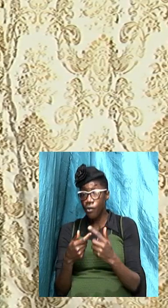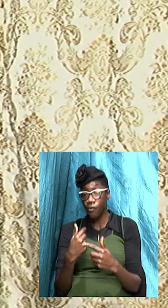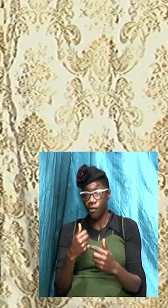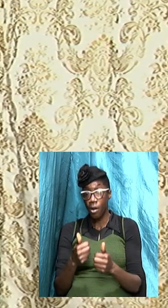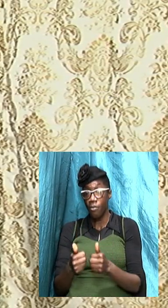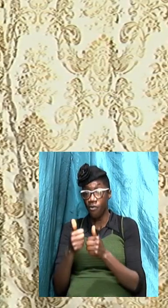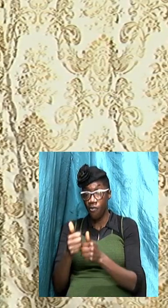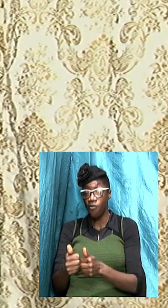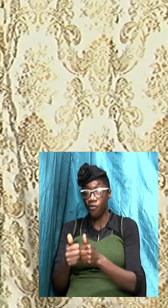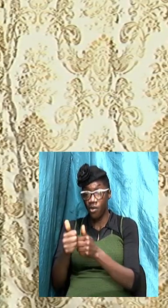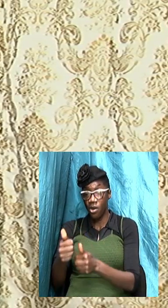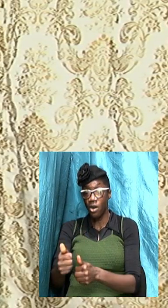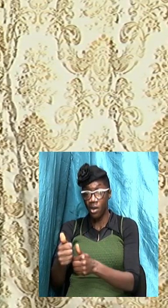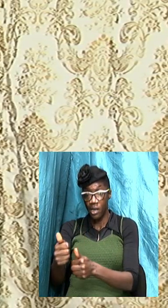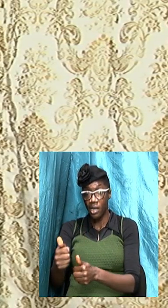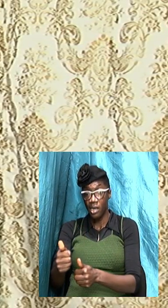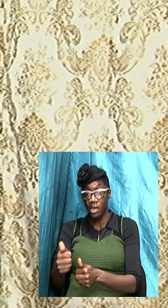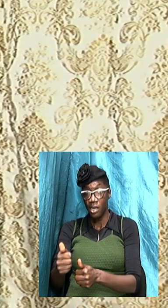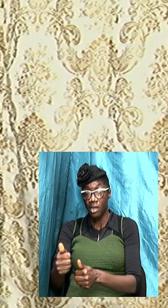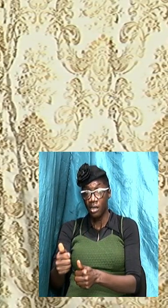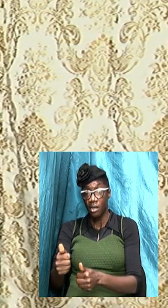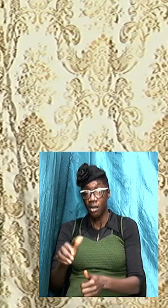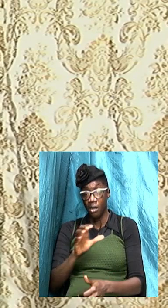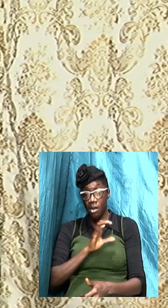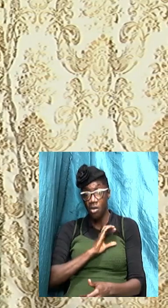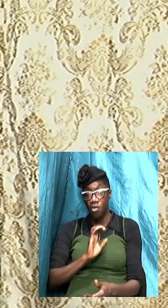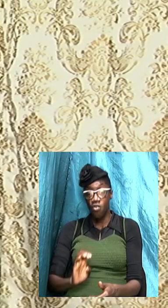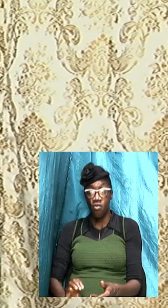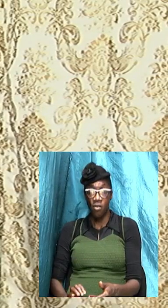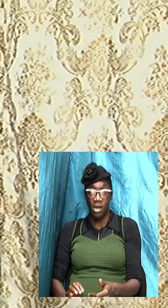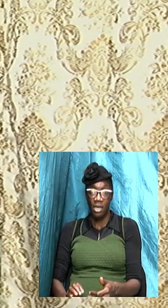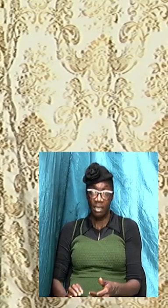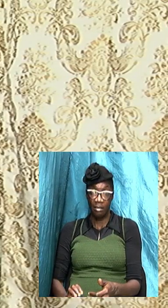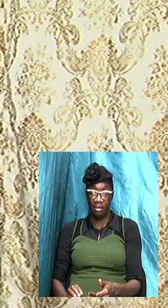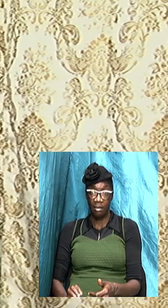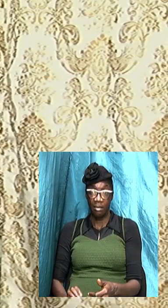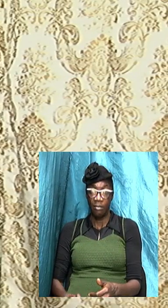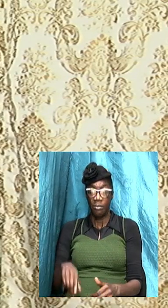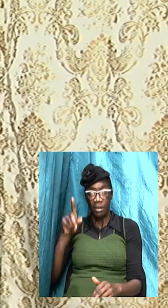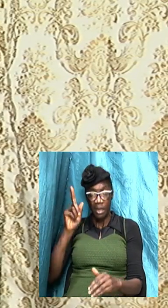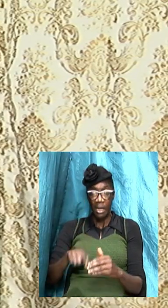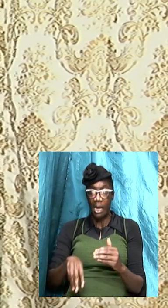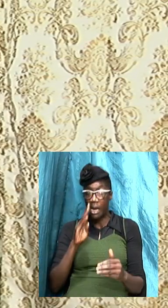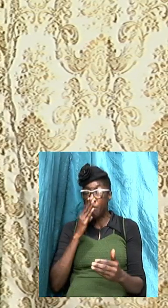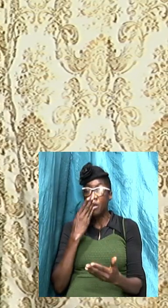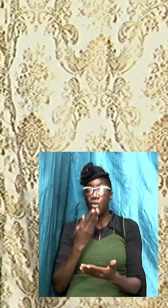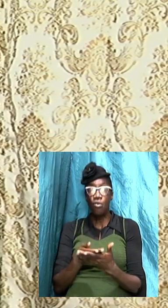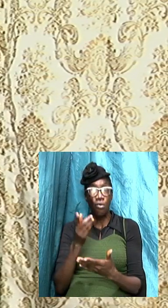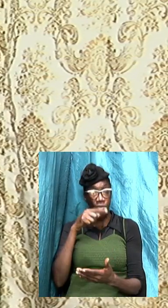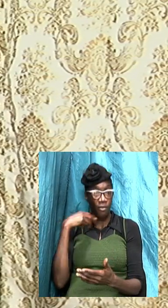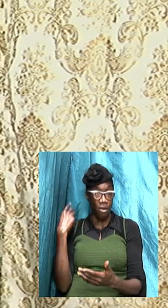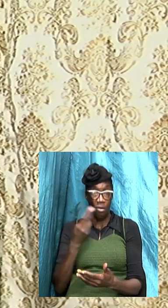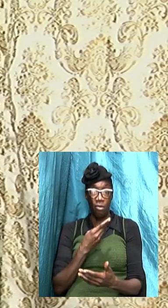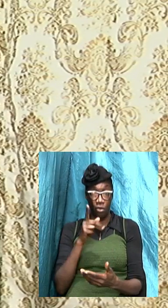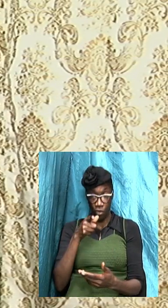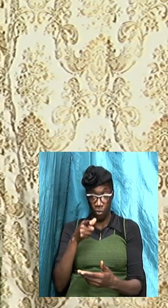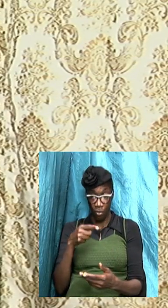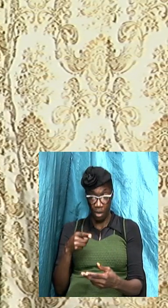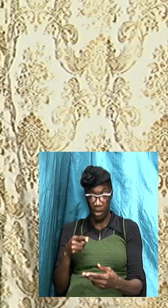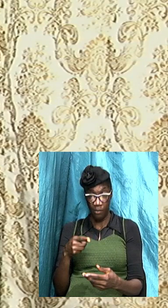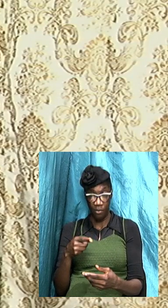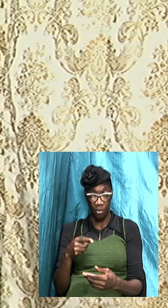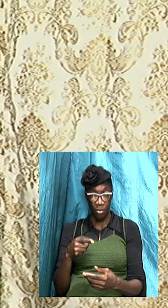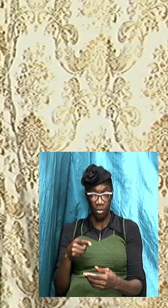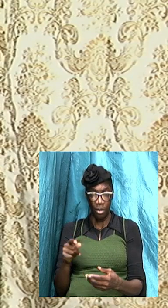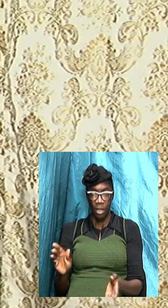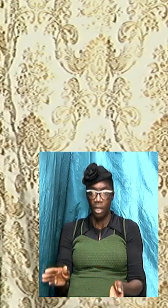following after Christ and if it does that it can't be good for us and we have got to raise from our